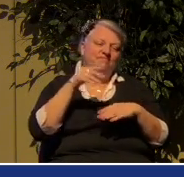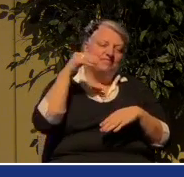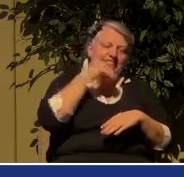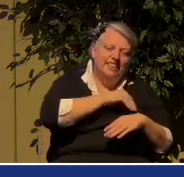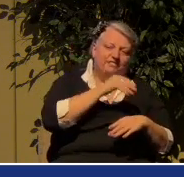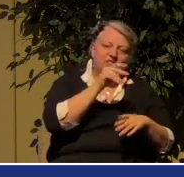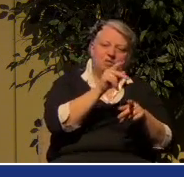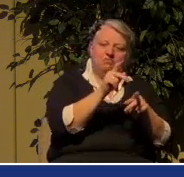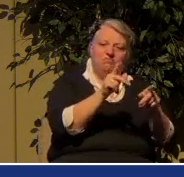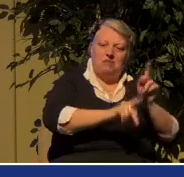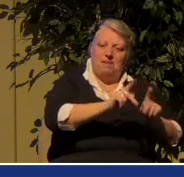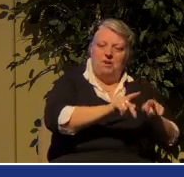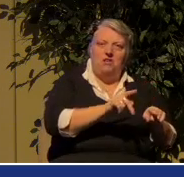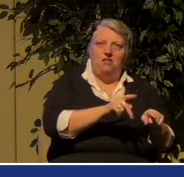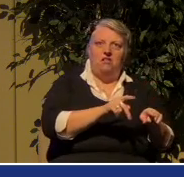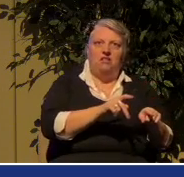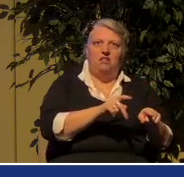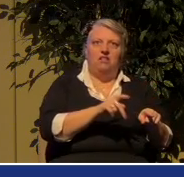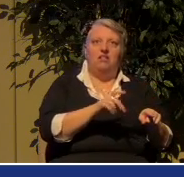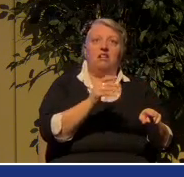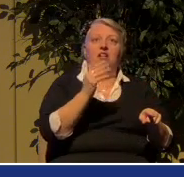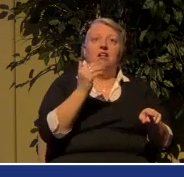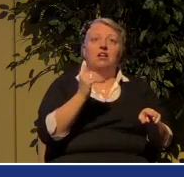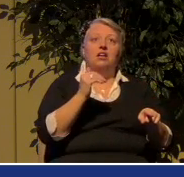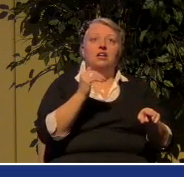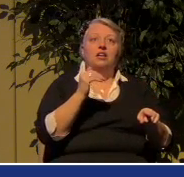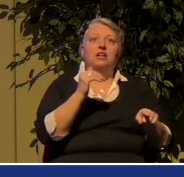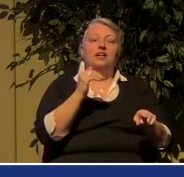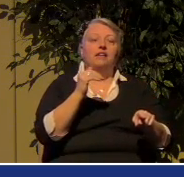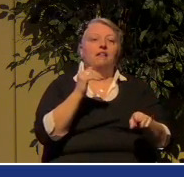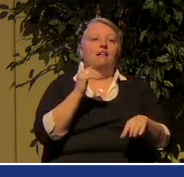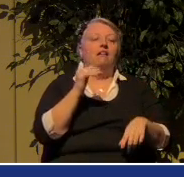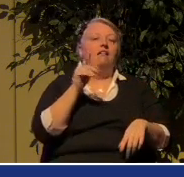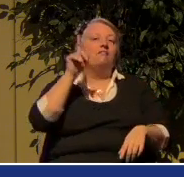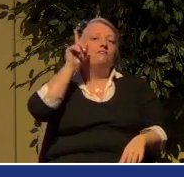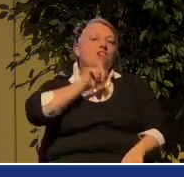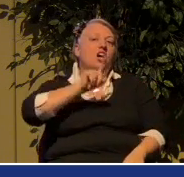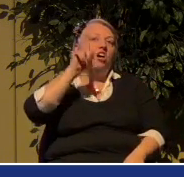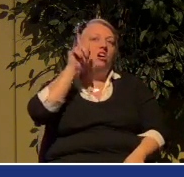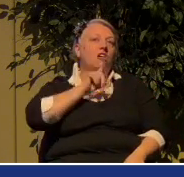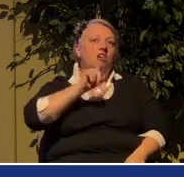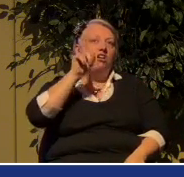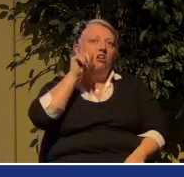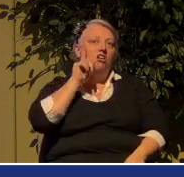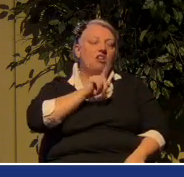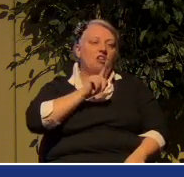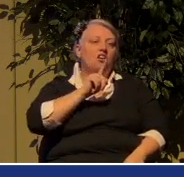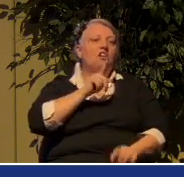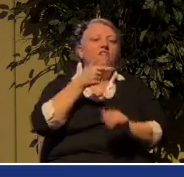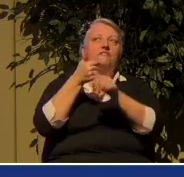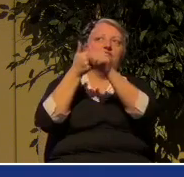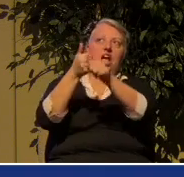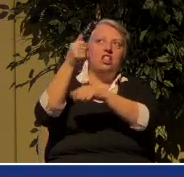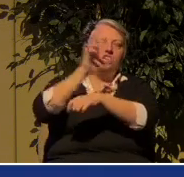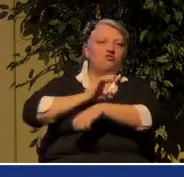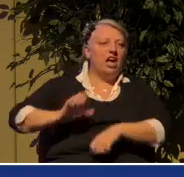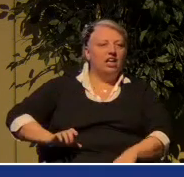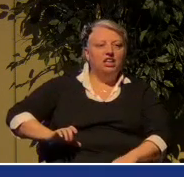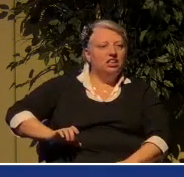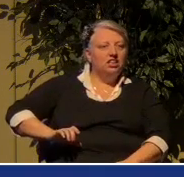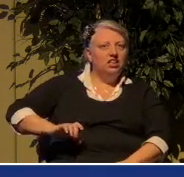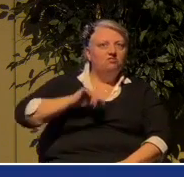workmen. Now, notice the next phrase, masquerading, pretending to be apostles of Christ,